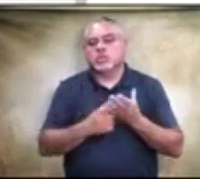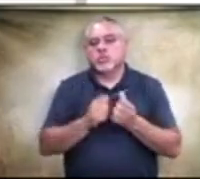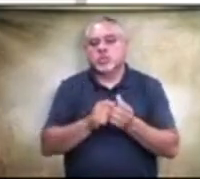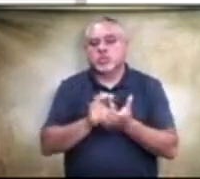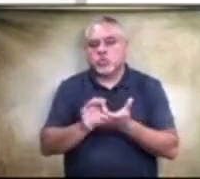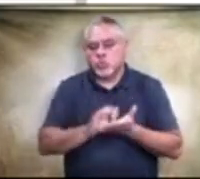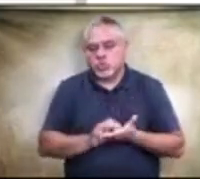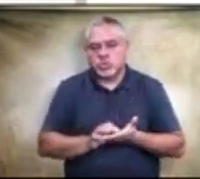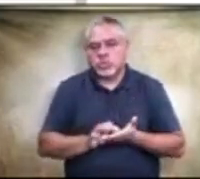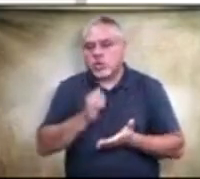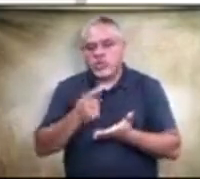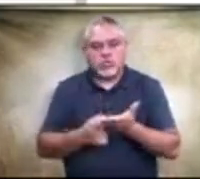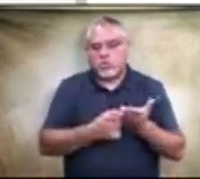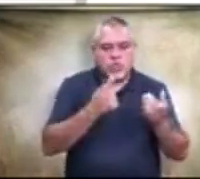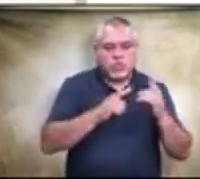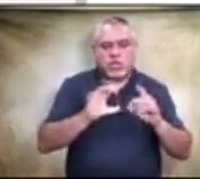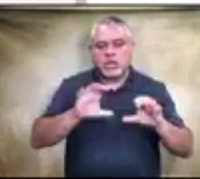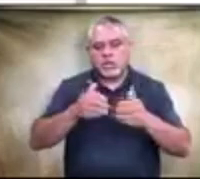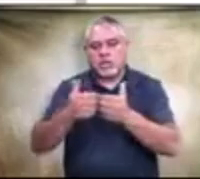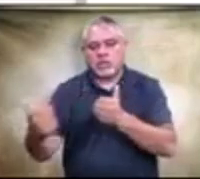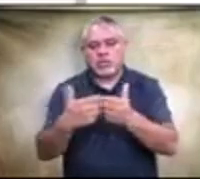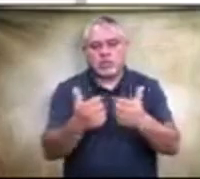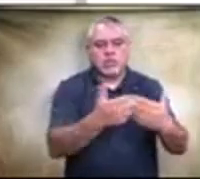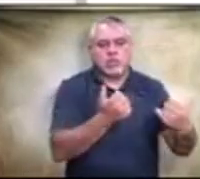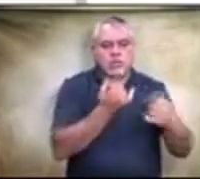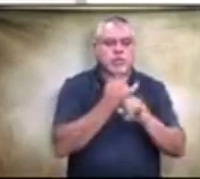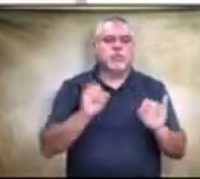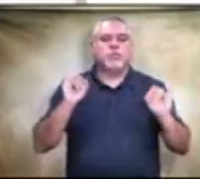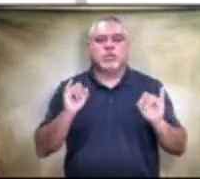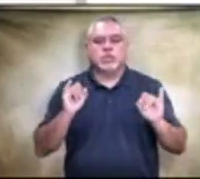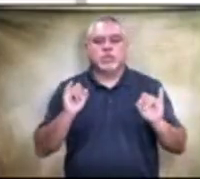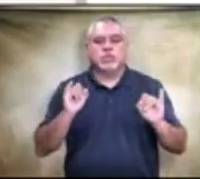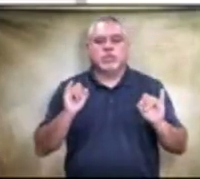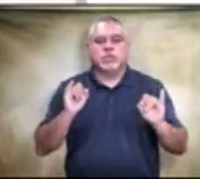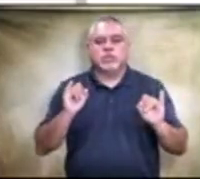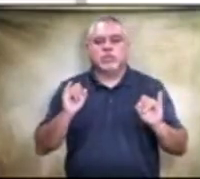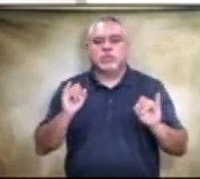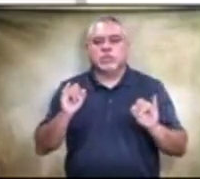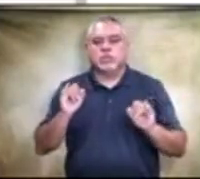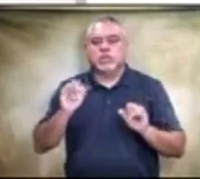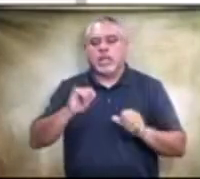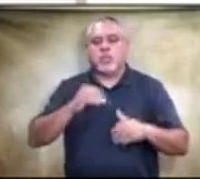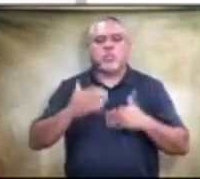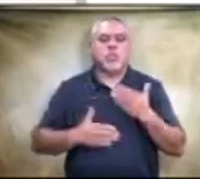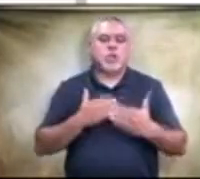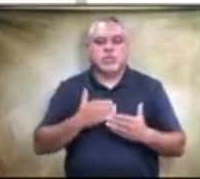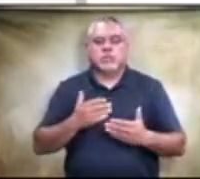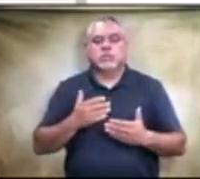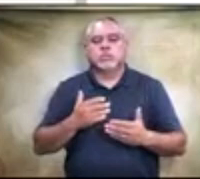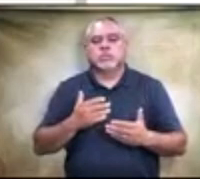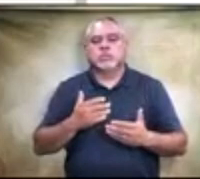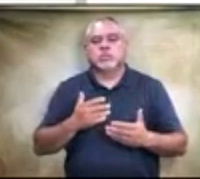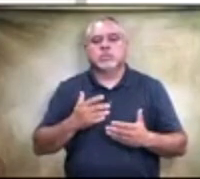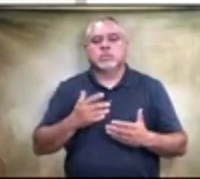sort of blindly and independently. So that way, um, the process remains one that